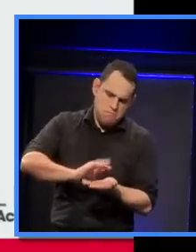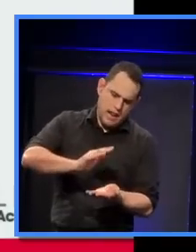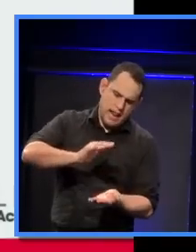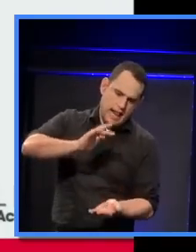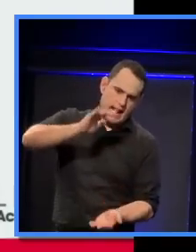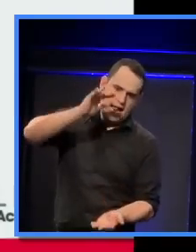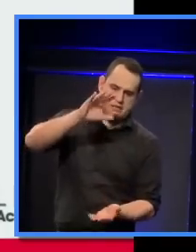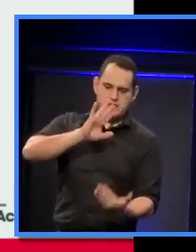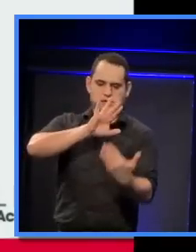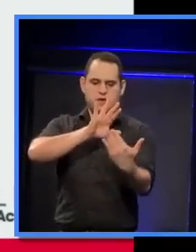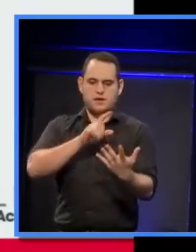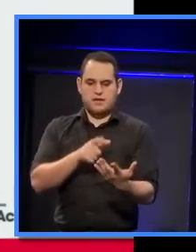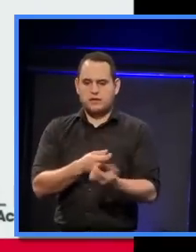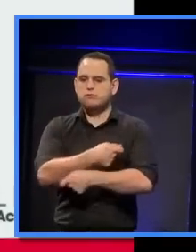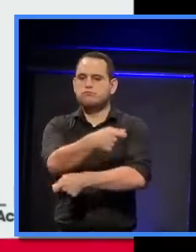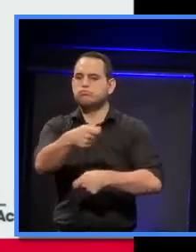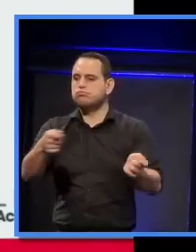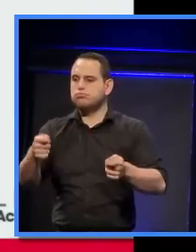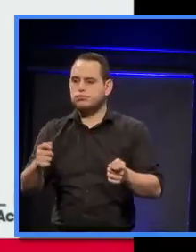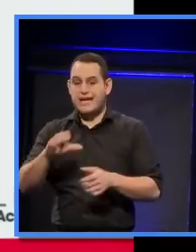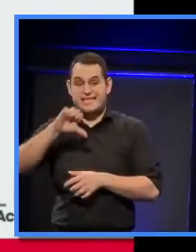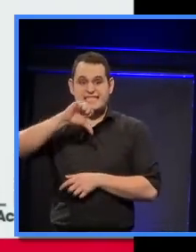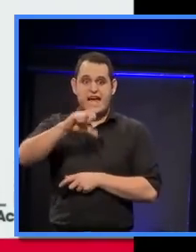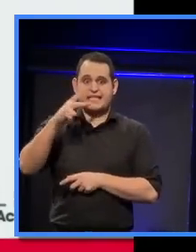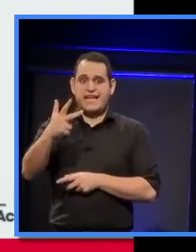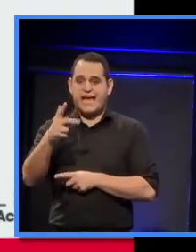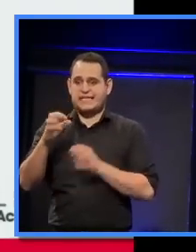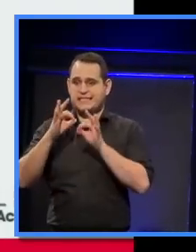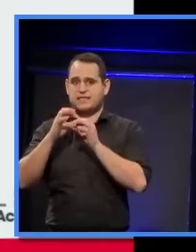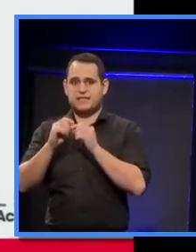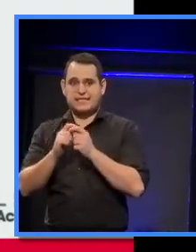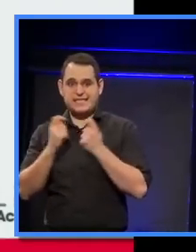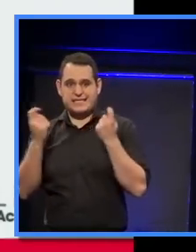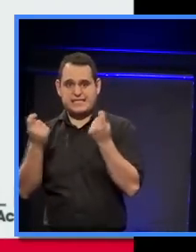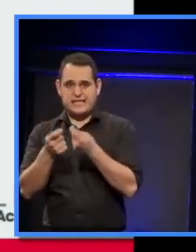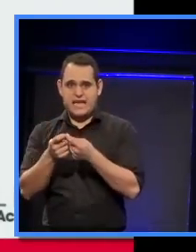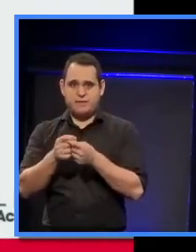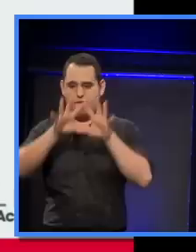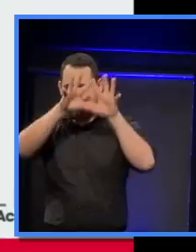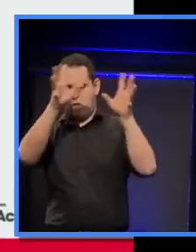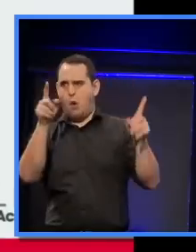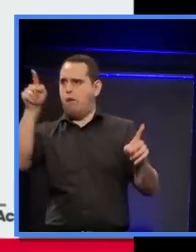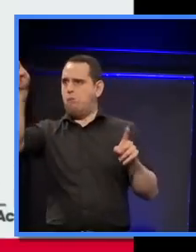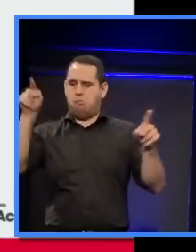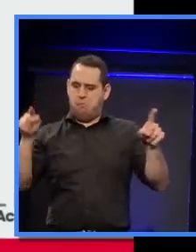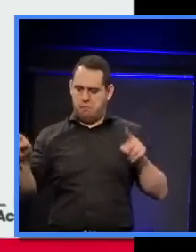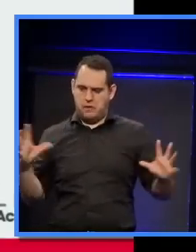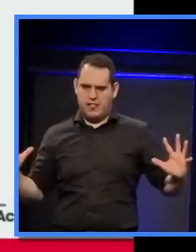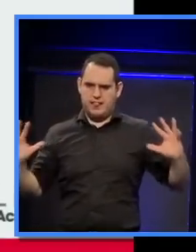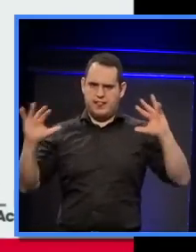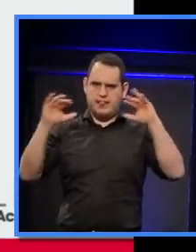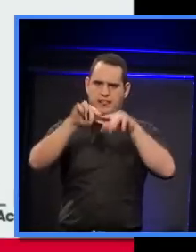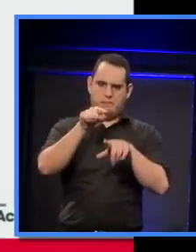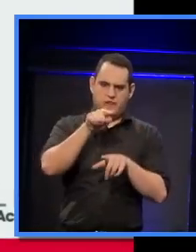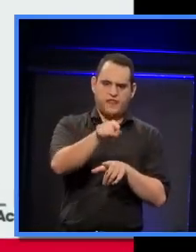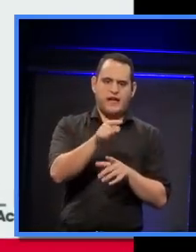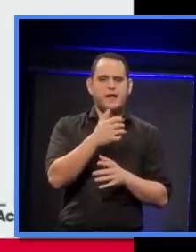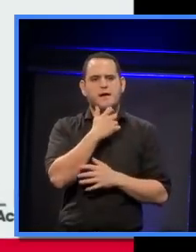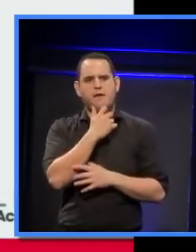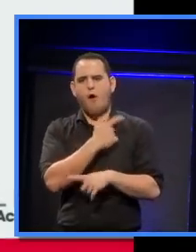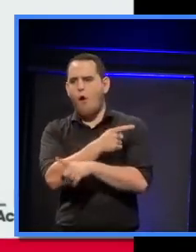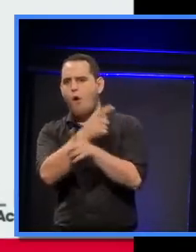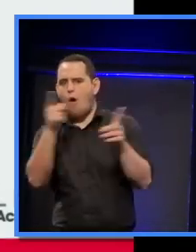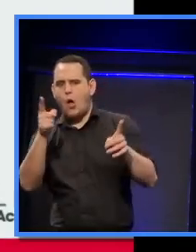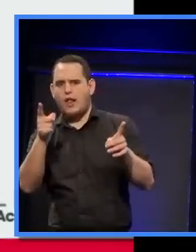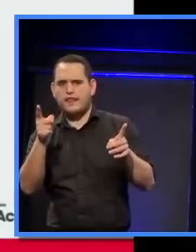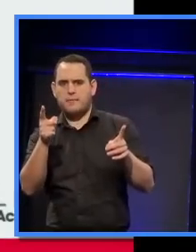And 98 international teams of architects and structural engineers, mechanical engineers, acousticians, theatre